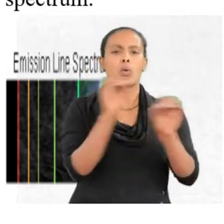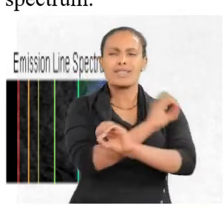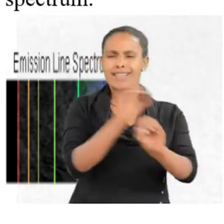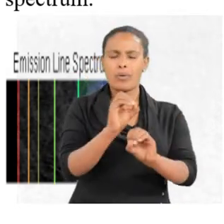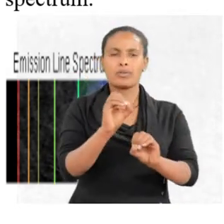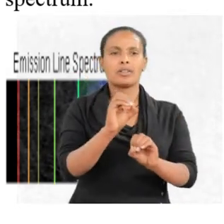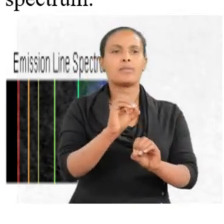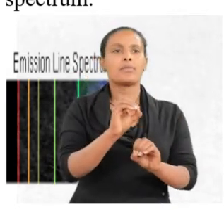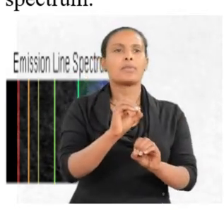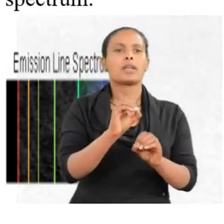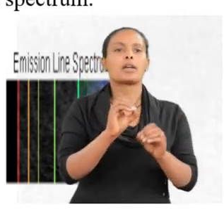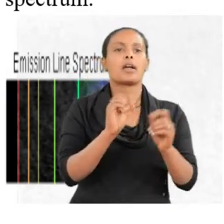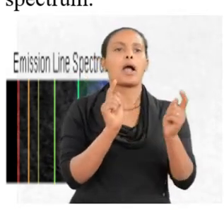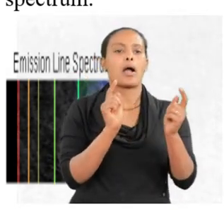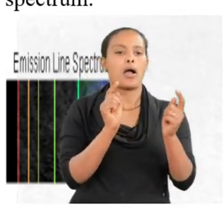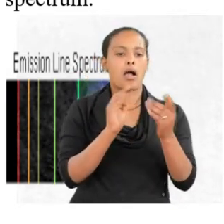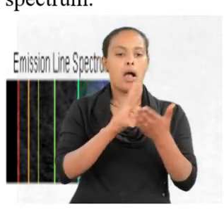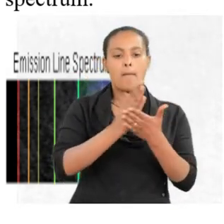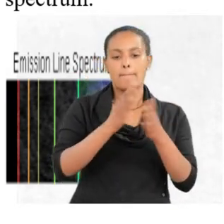gap.